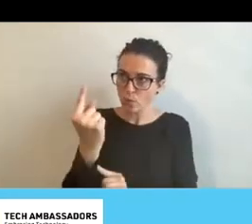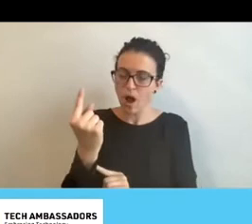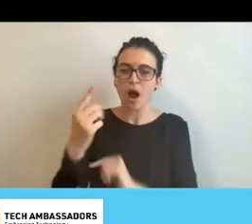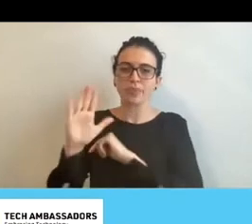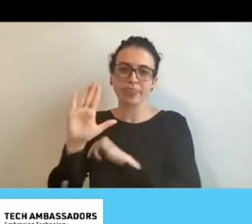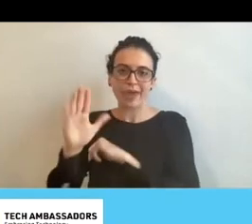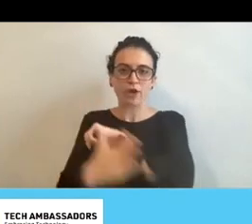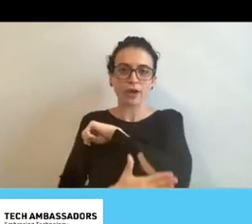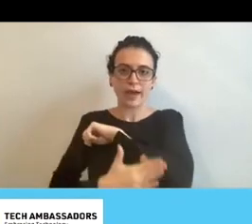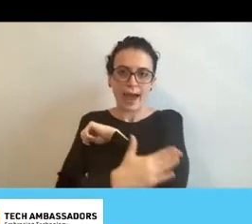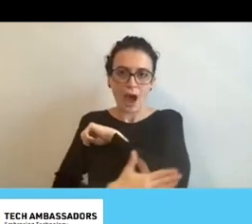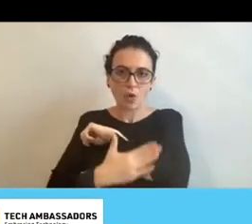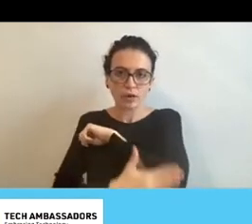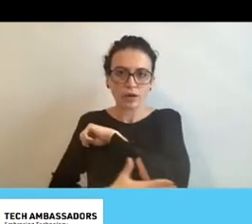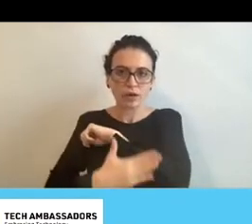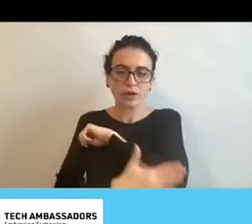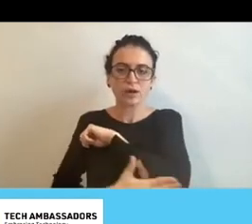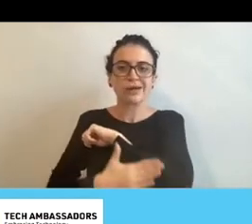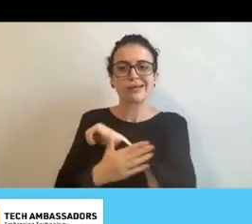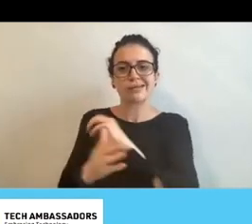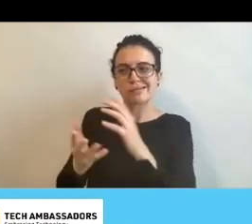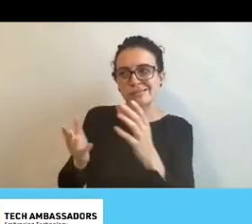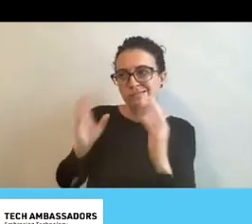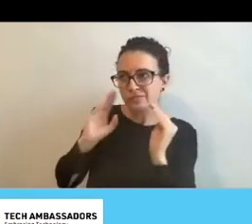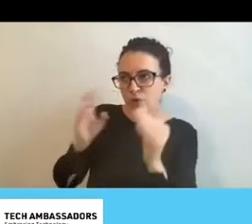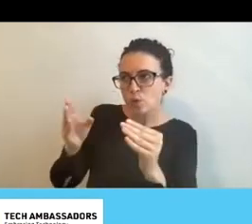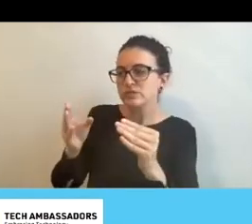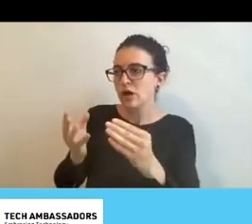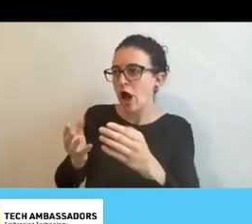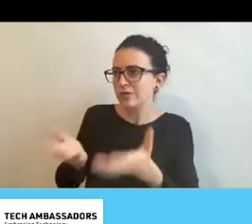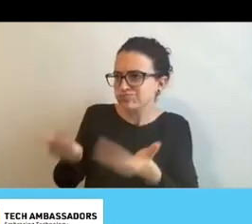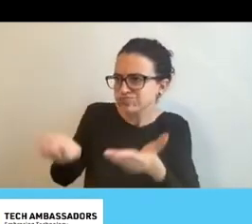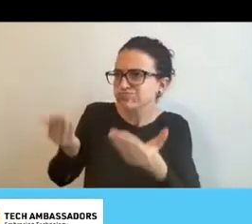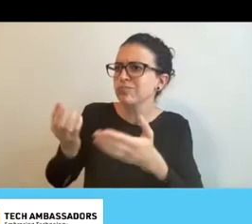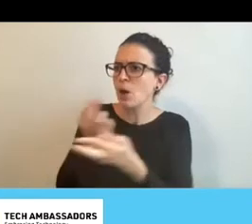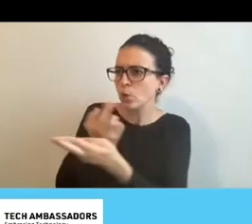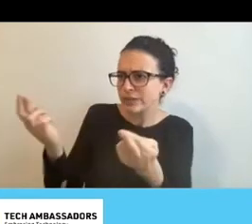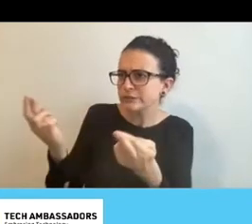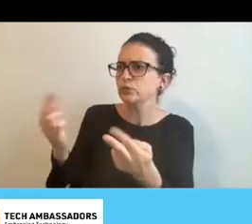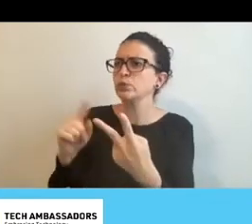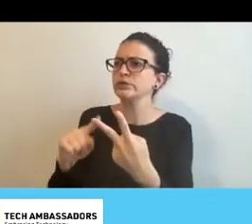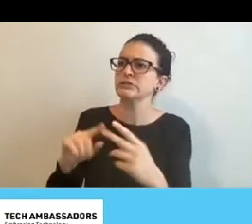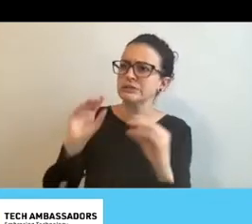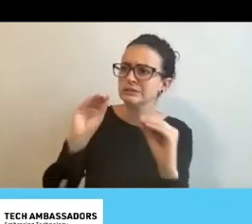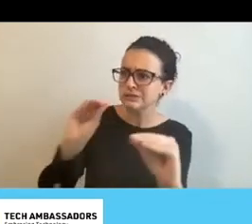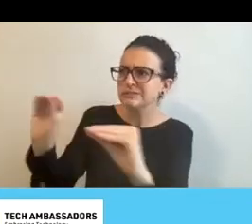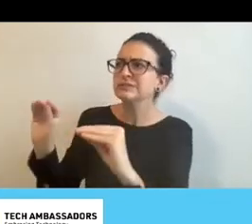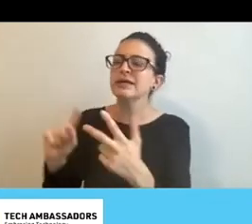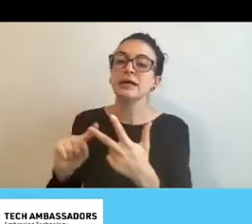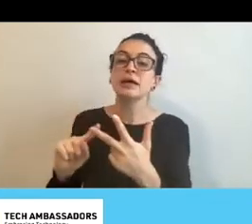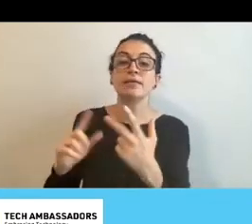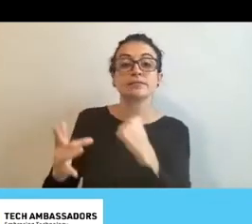building that county, making that county more technology